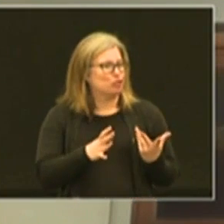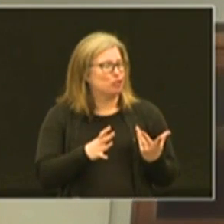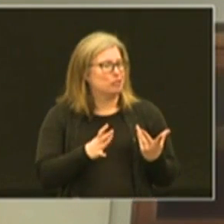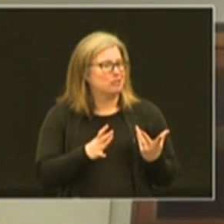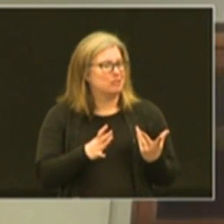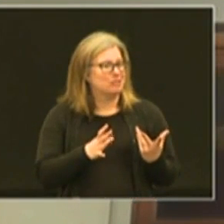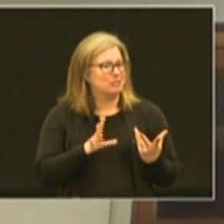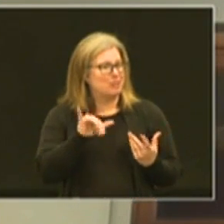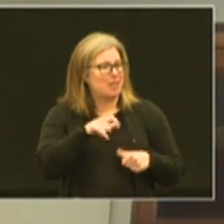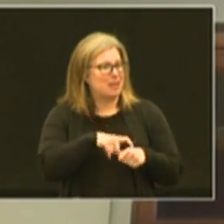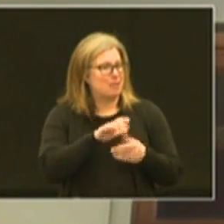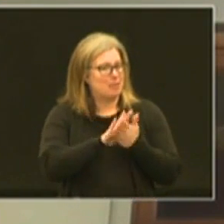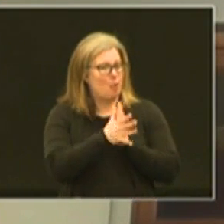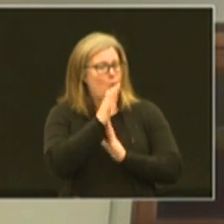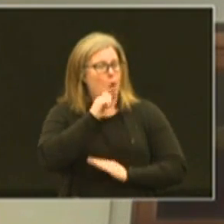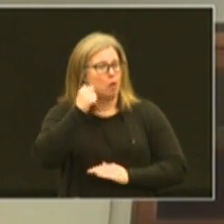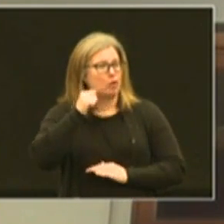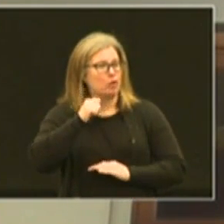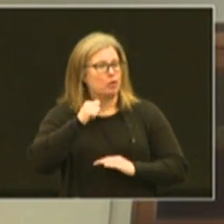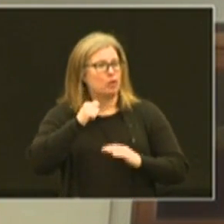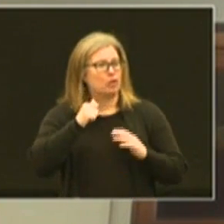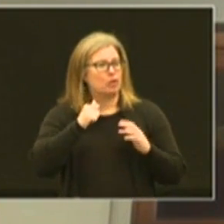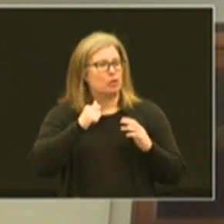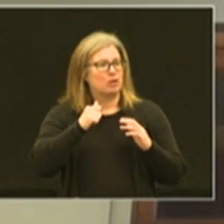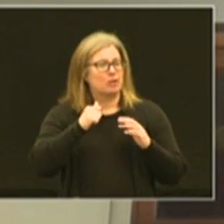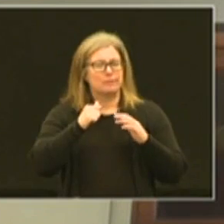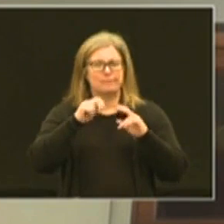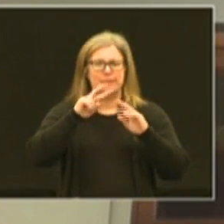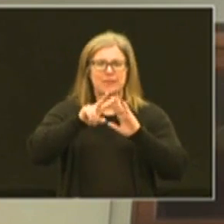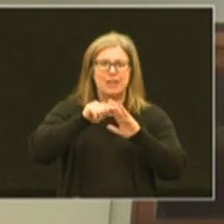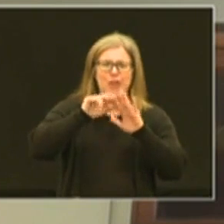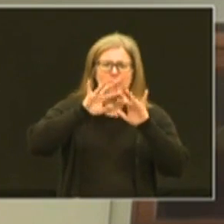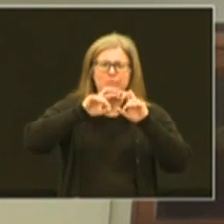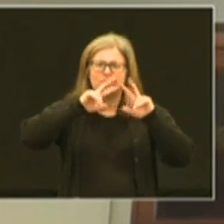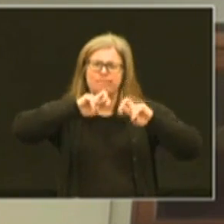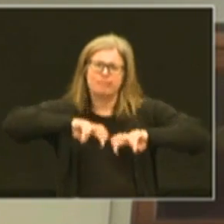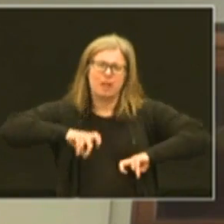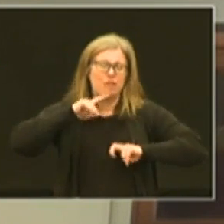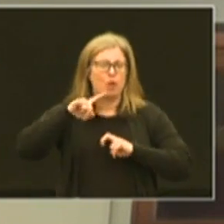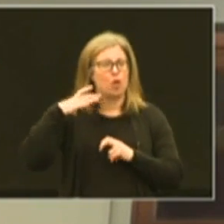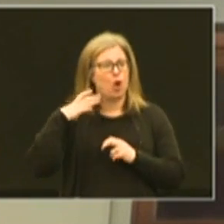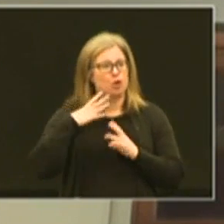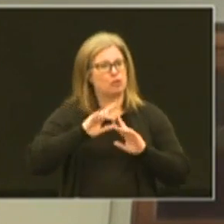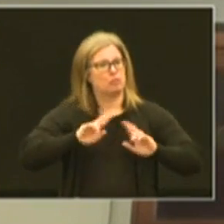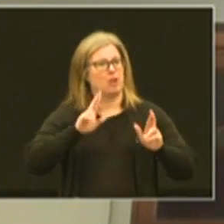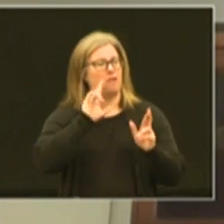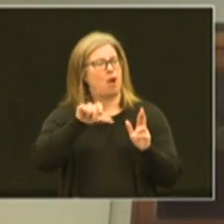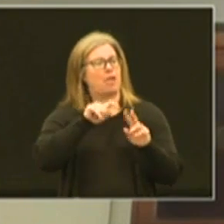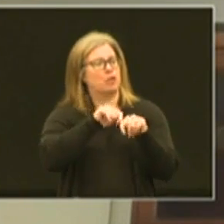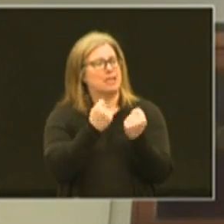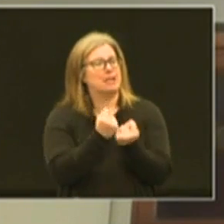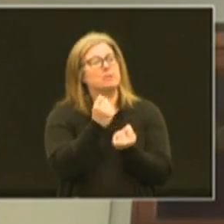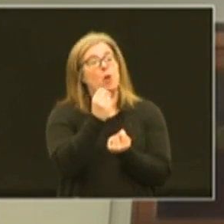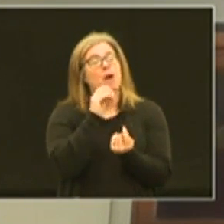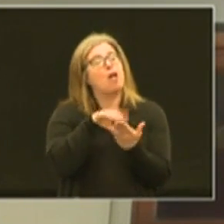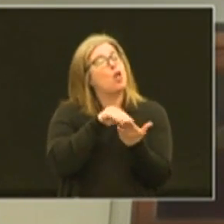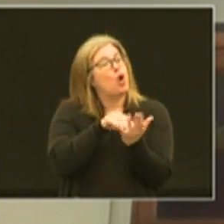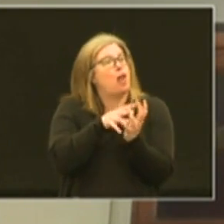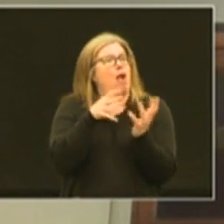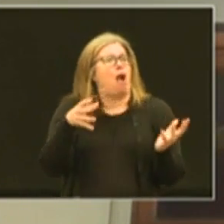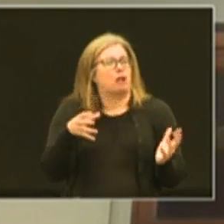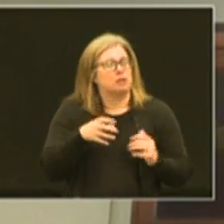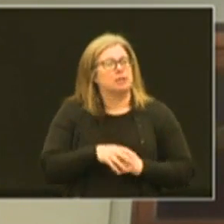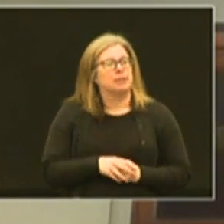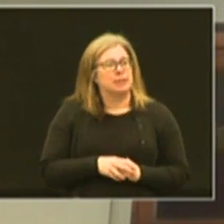by the time i got older breaking down videotape and things like that for the coaches to prepare for other teams and so i learned a lot